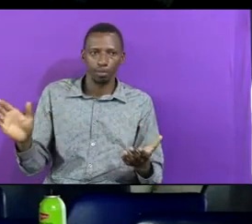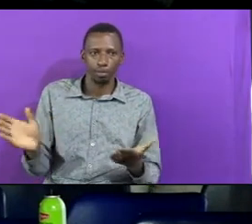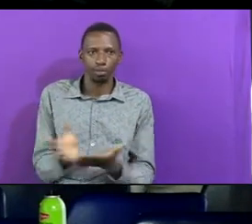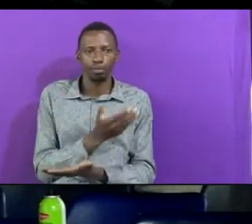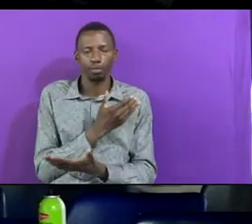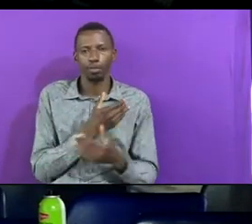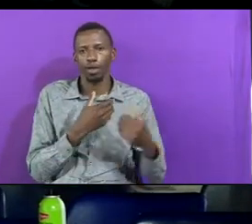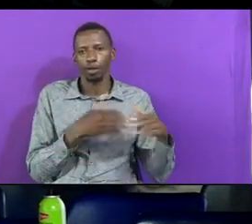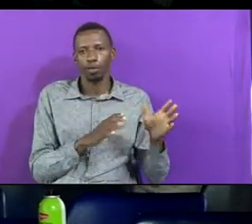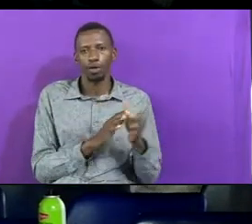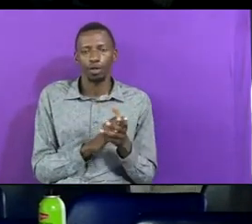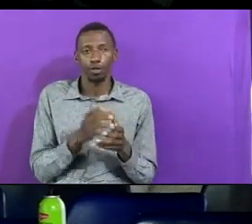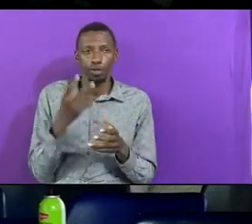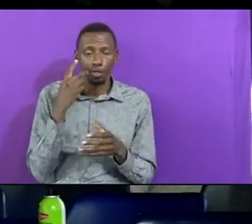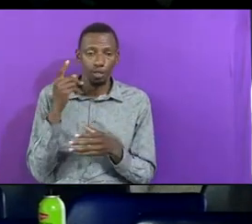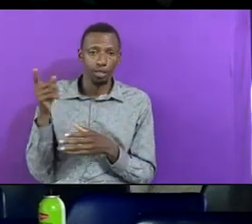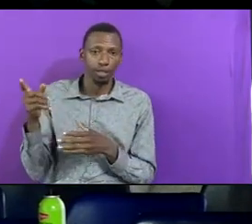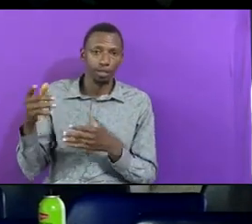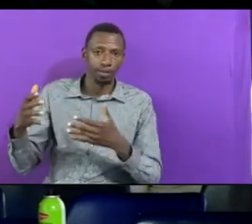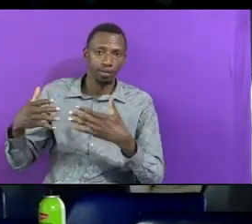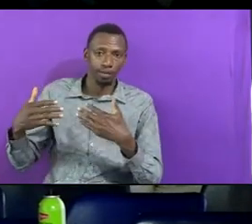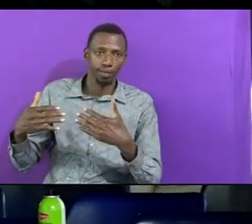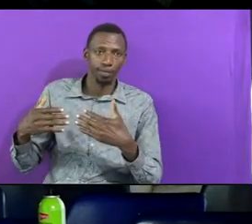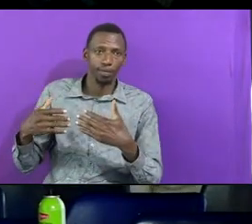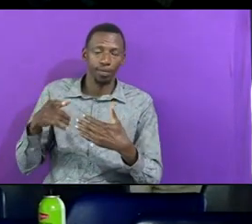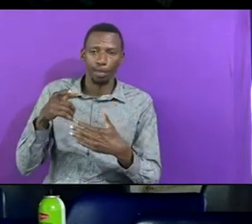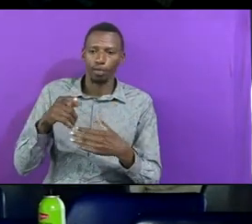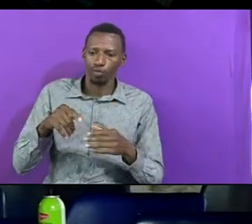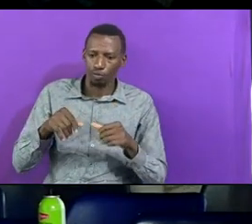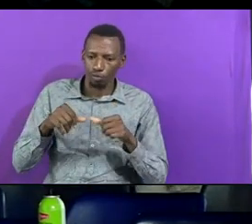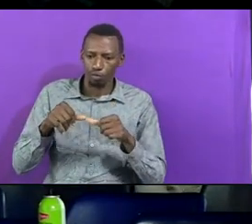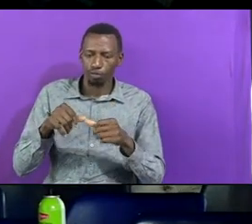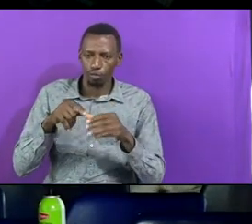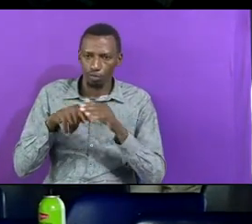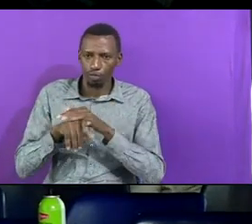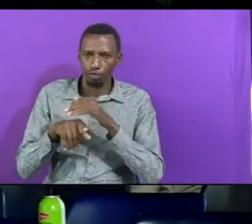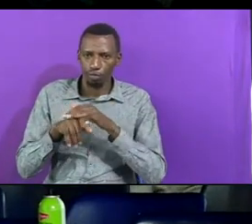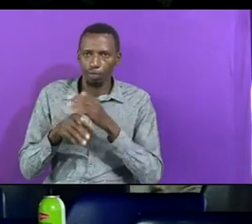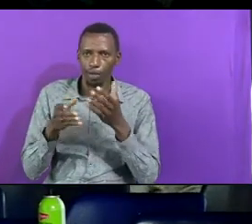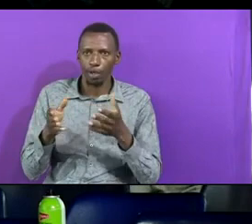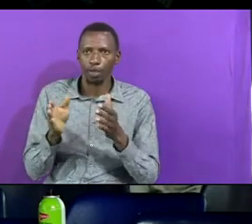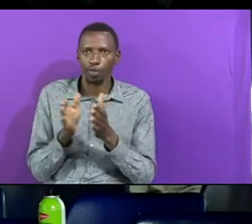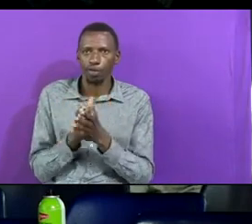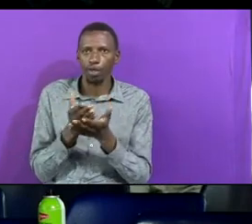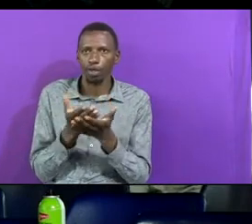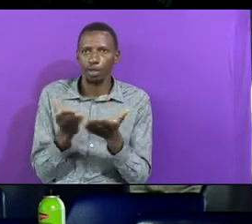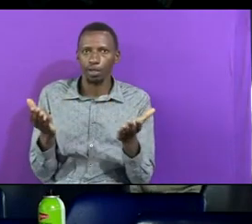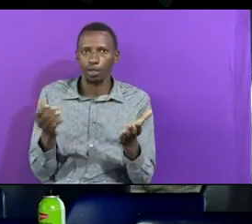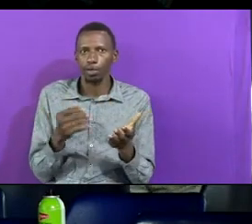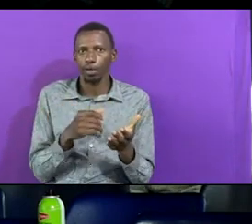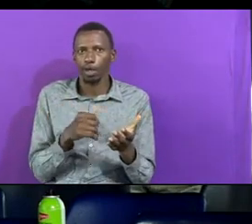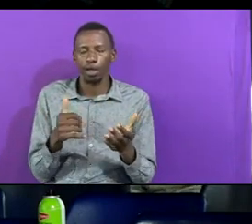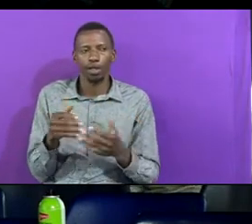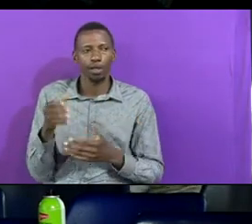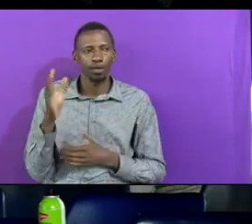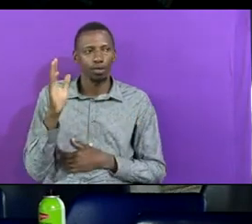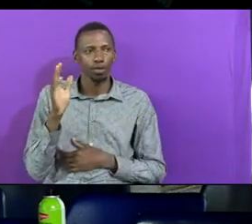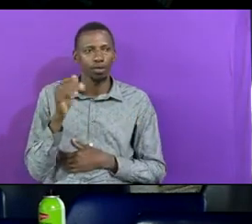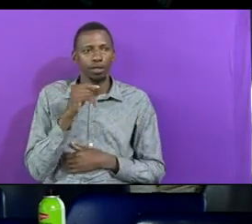You See This Gate You Continuously Enter Here With These Other Gods My Brothers And Sisters